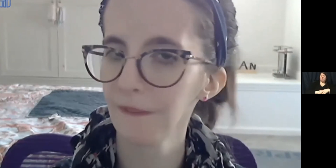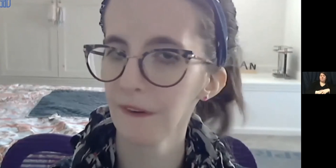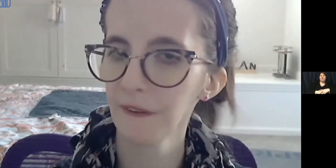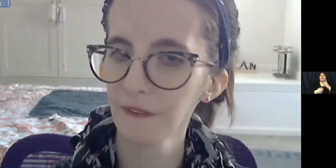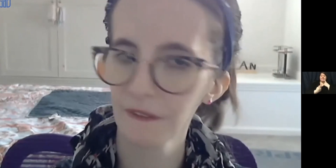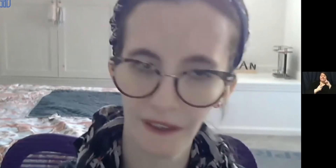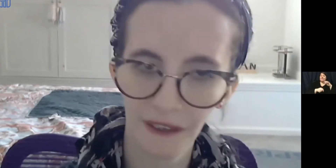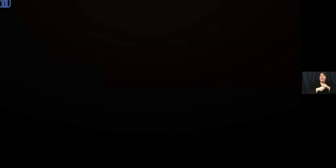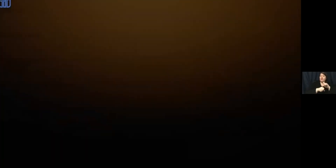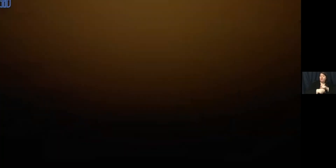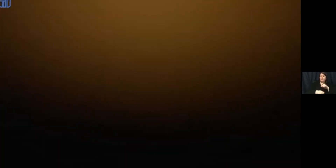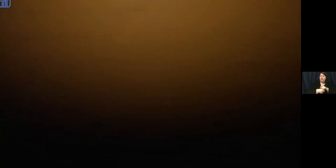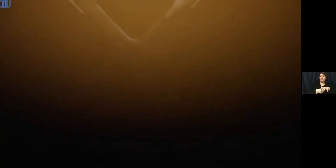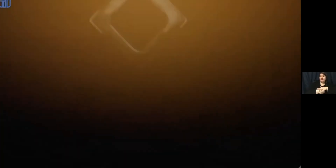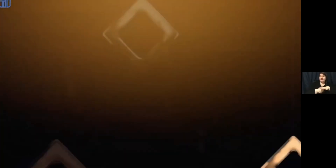the workforce.